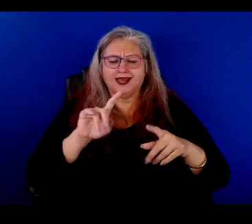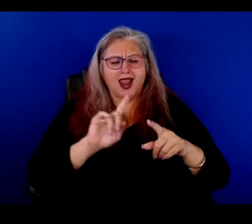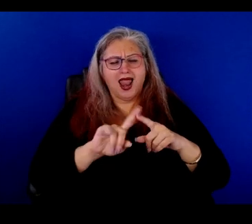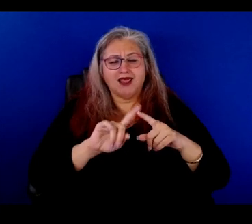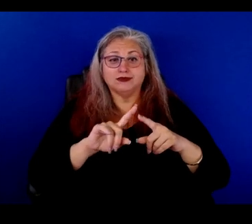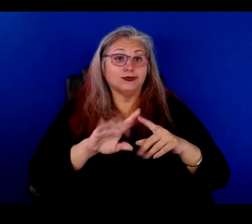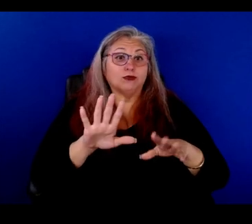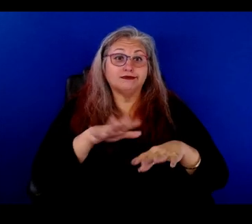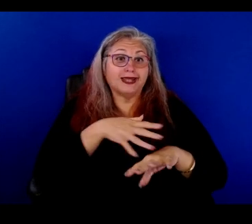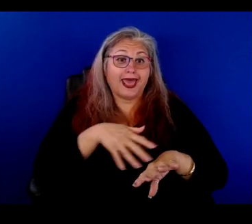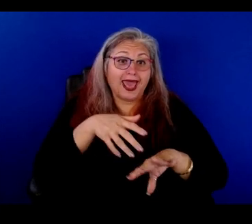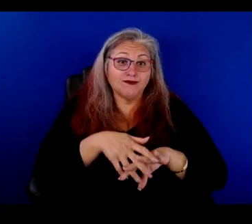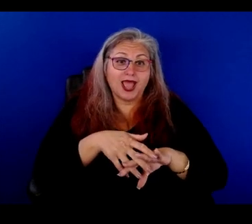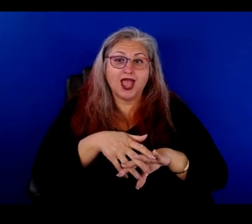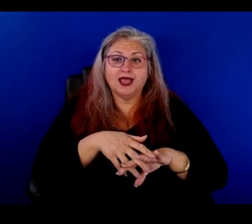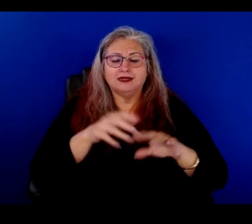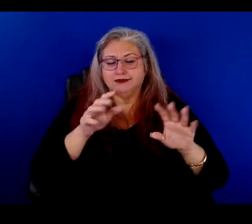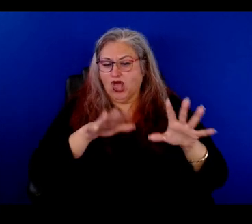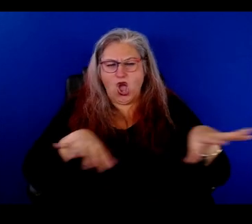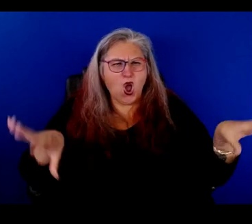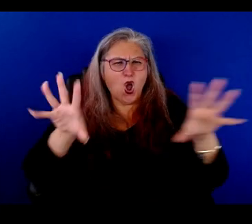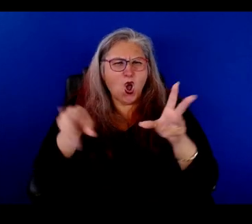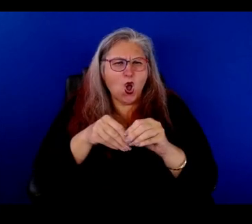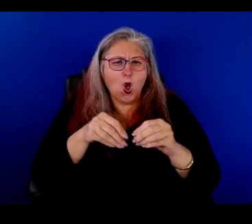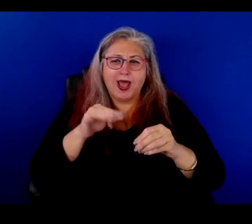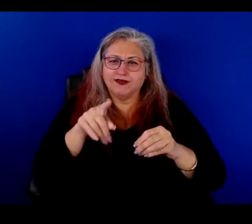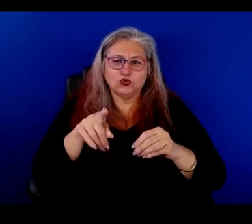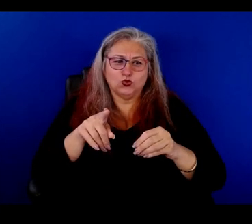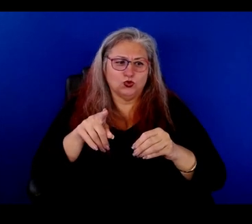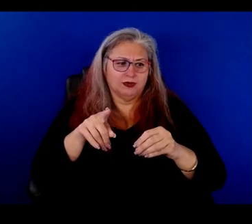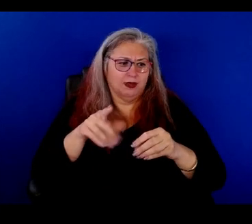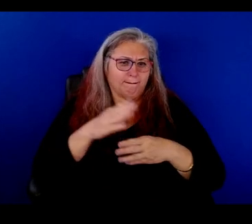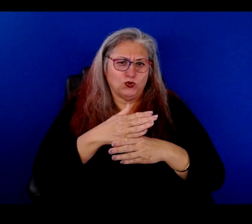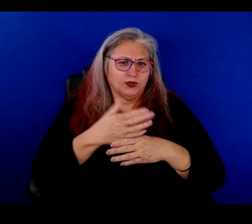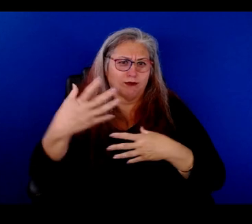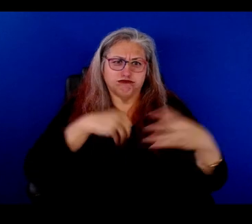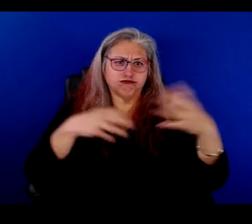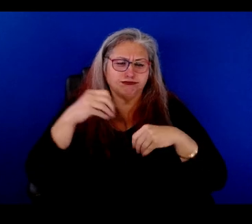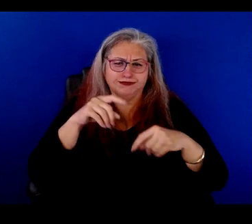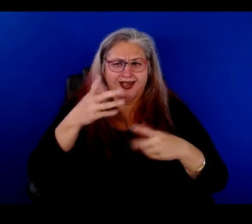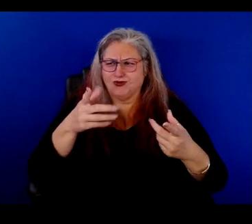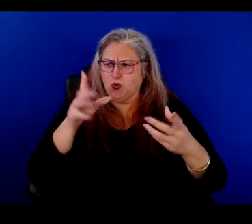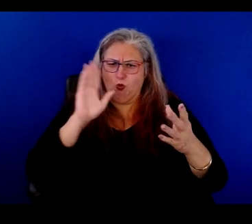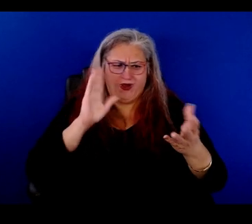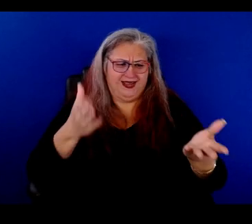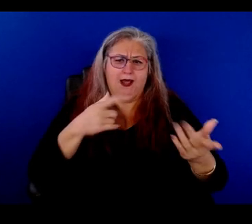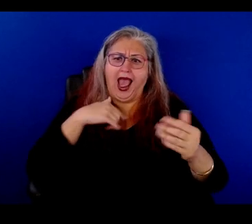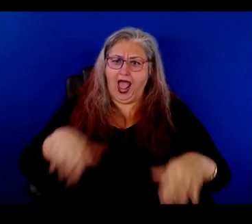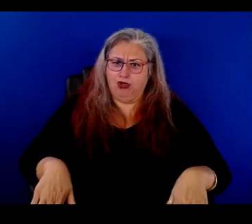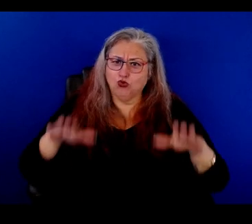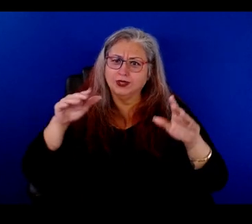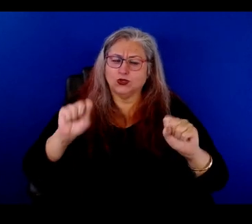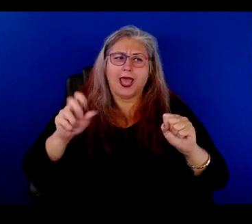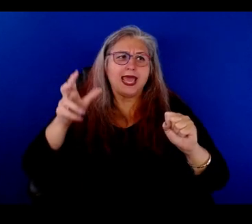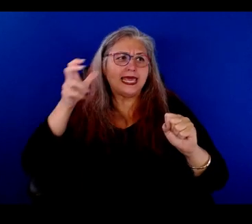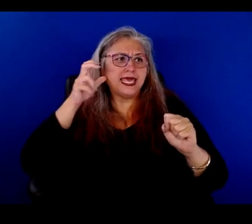know, native Americans that told them. And so if you don't get some kind of music out of that, you know, and I was raised with that and you could